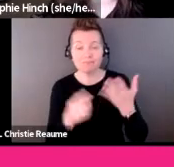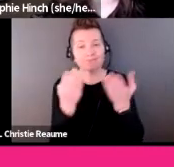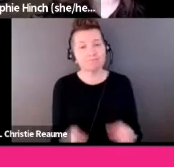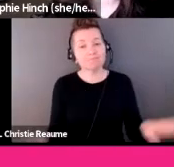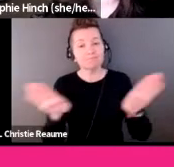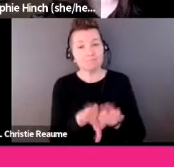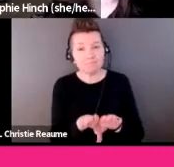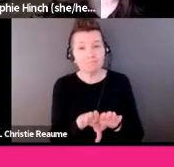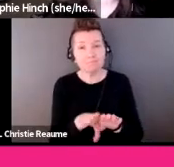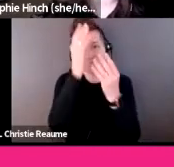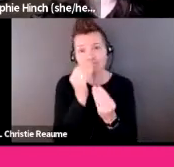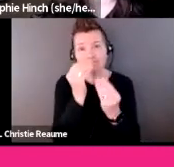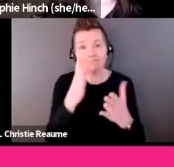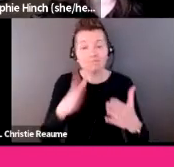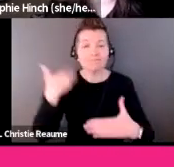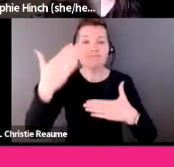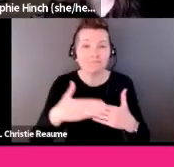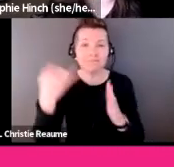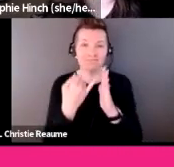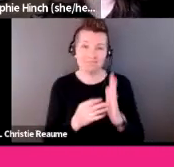that is taking place in early May.